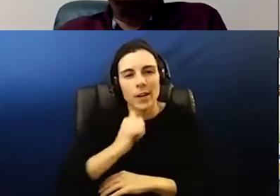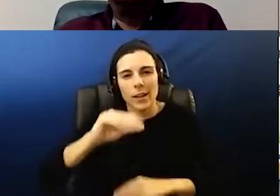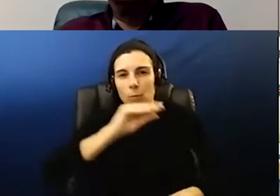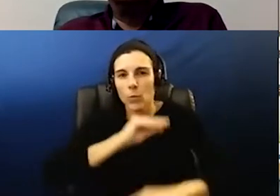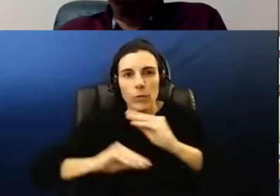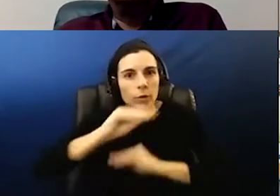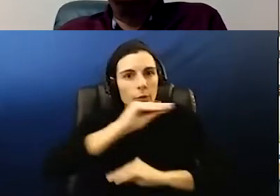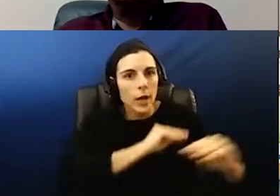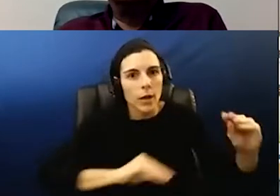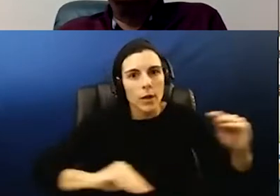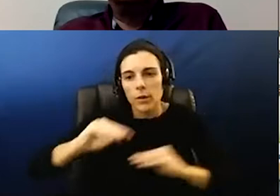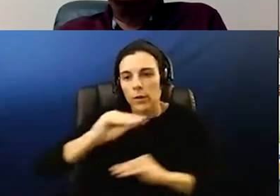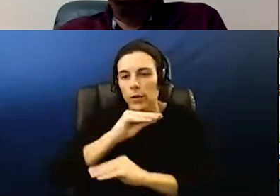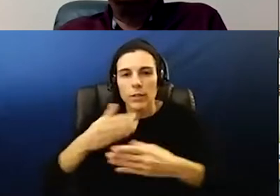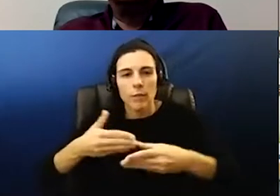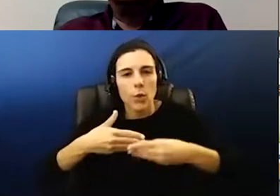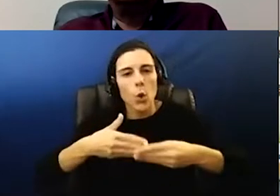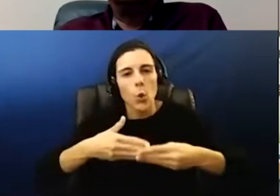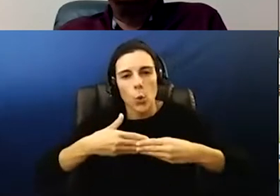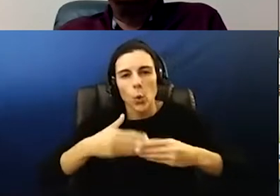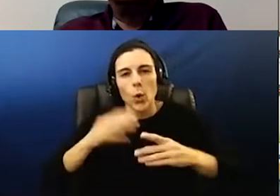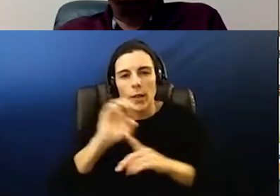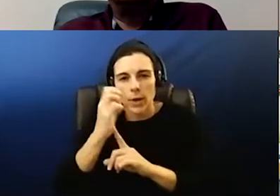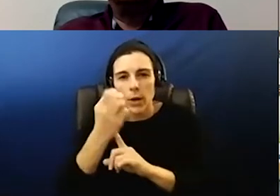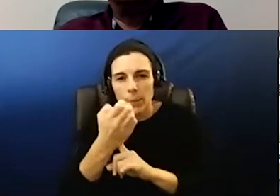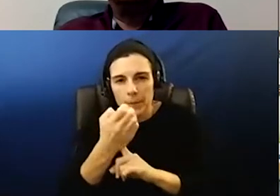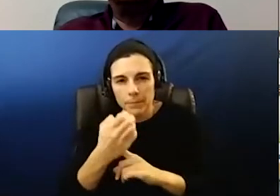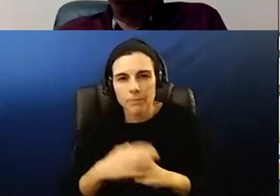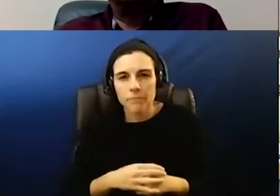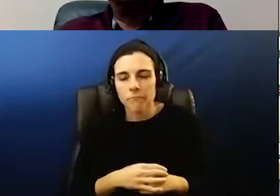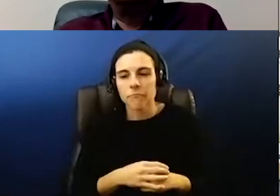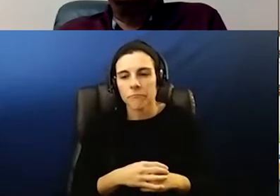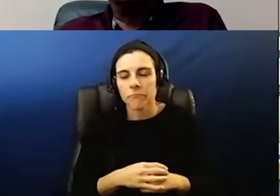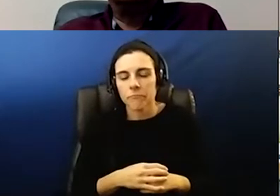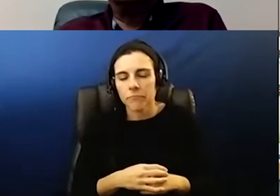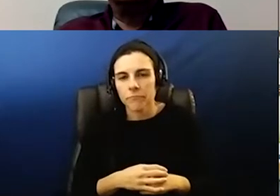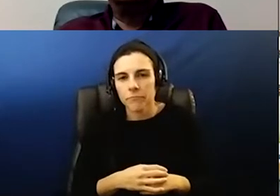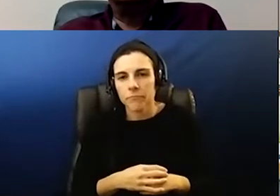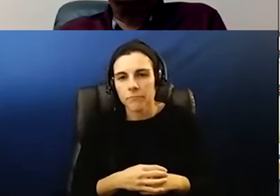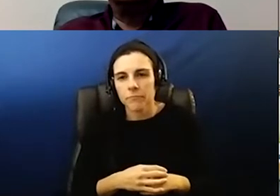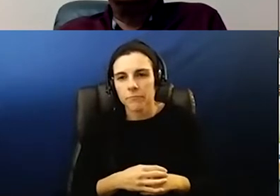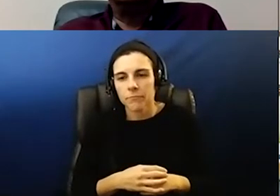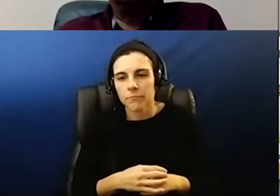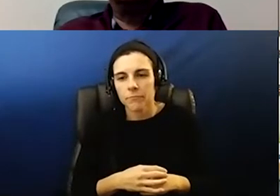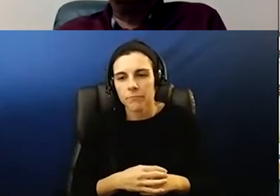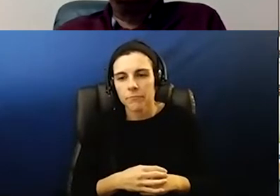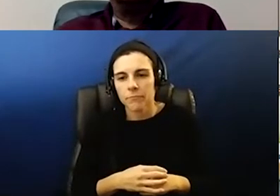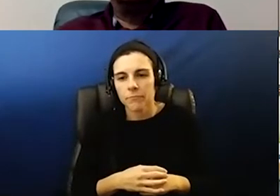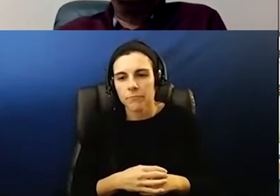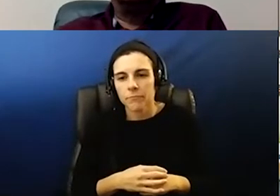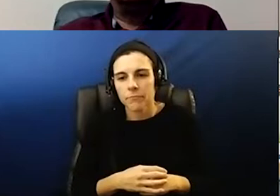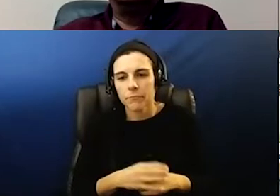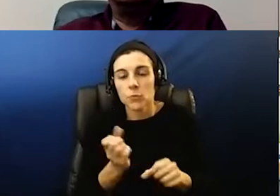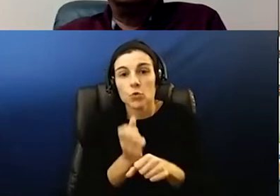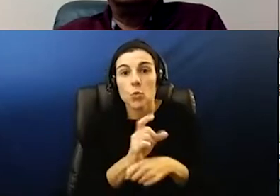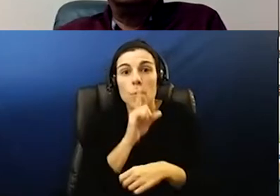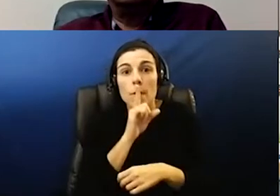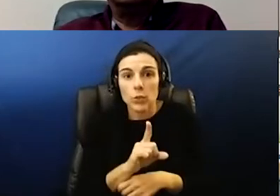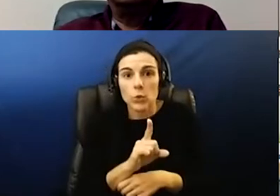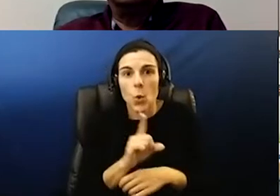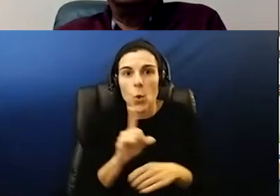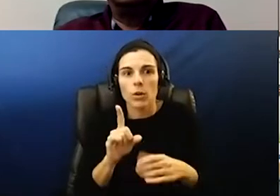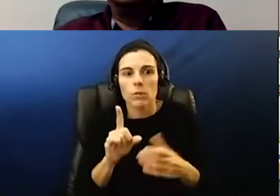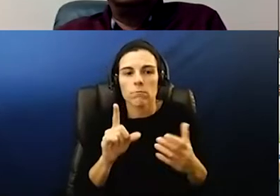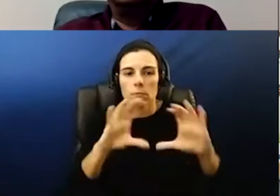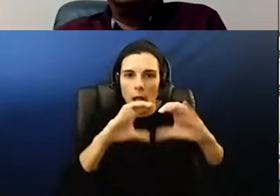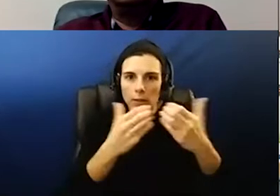a a very fluid environment to make sure classes are covered you're taking care